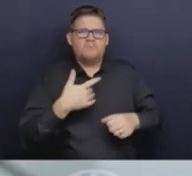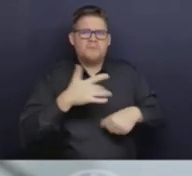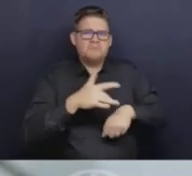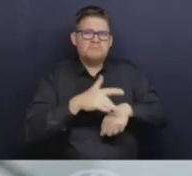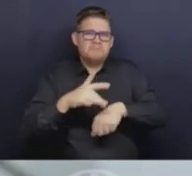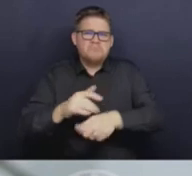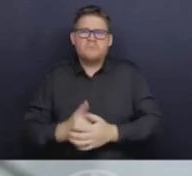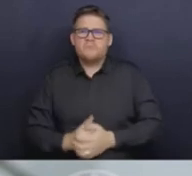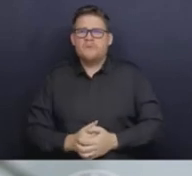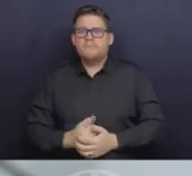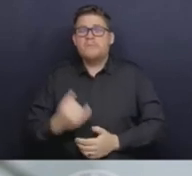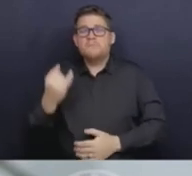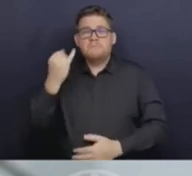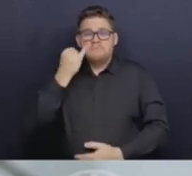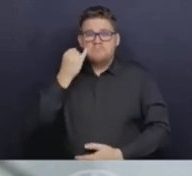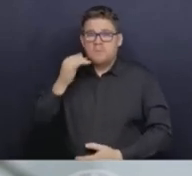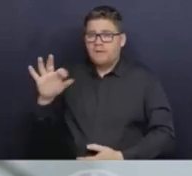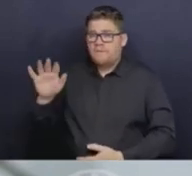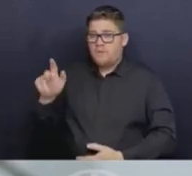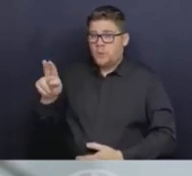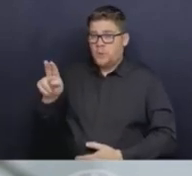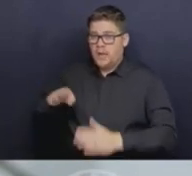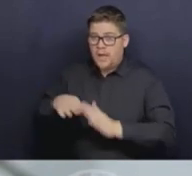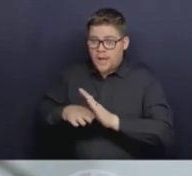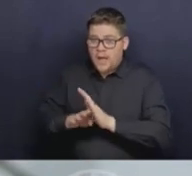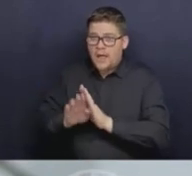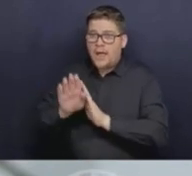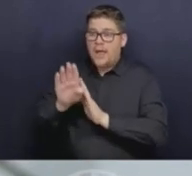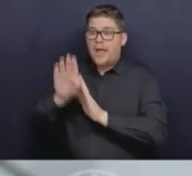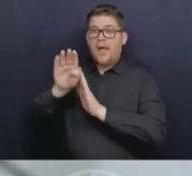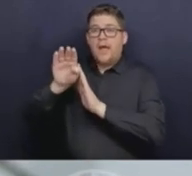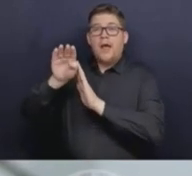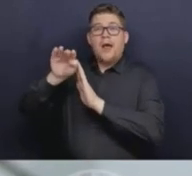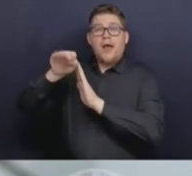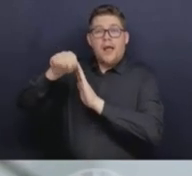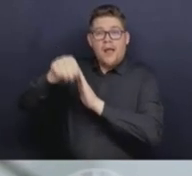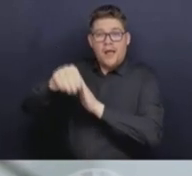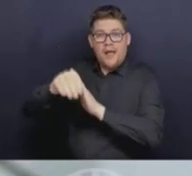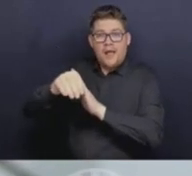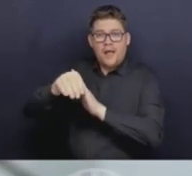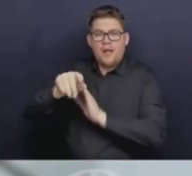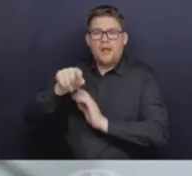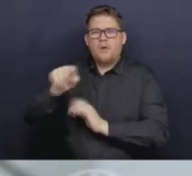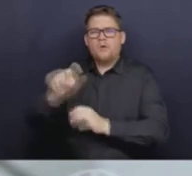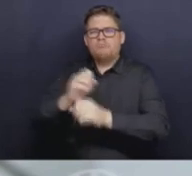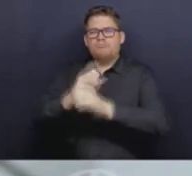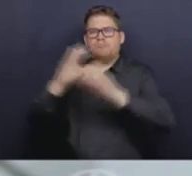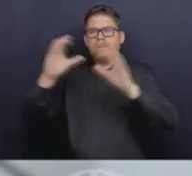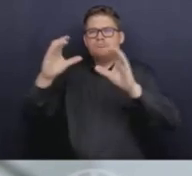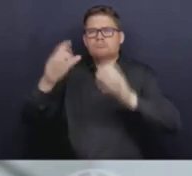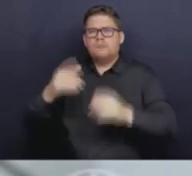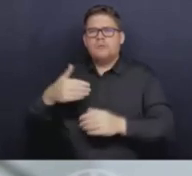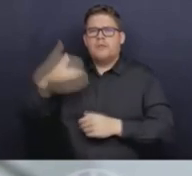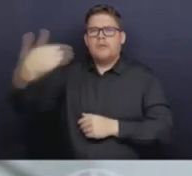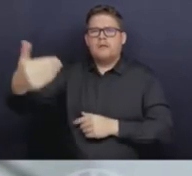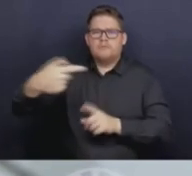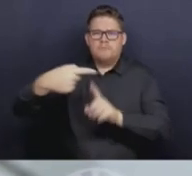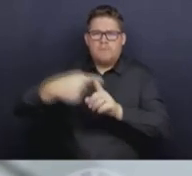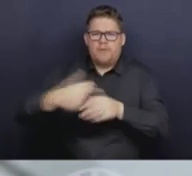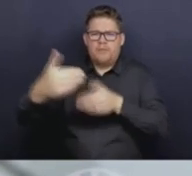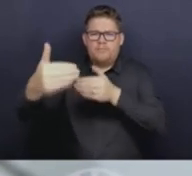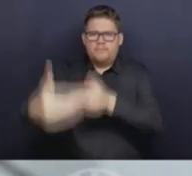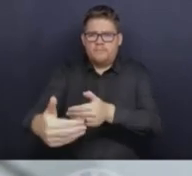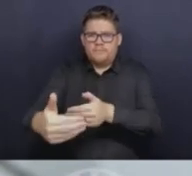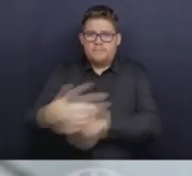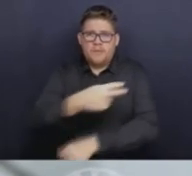influenza peak is behind us, what is the forecast for the next week's month about how the hospital will keep